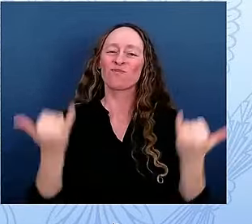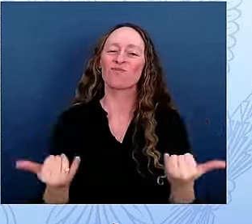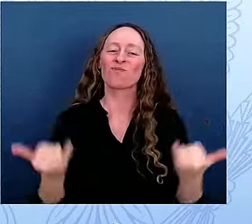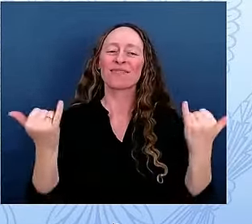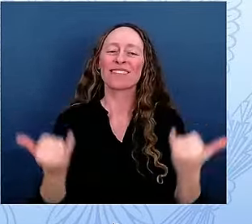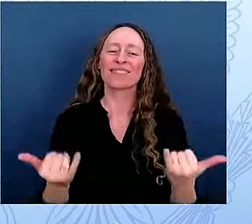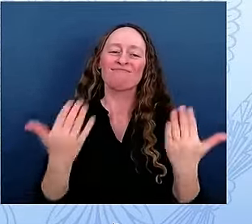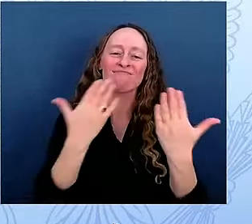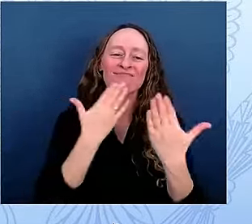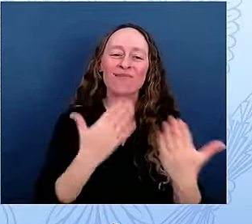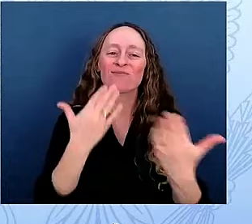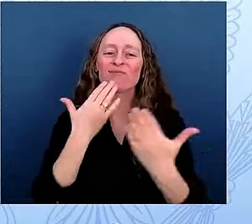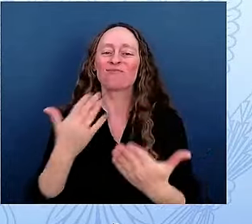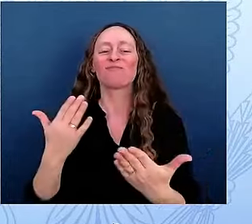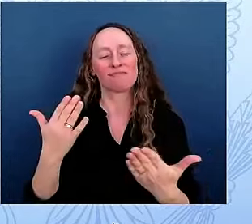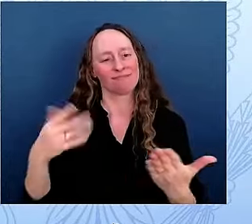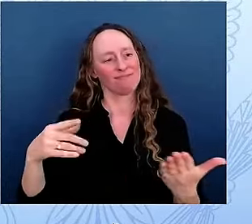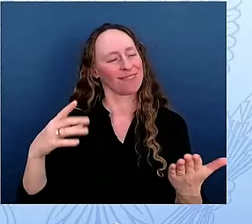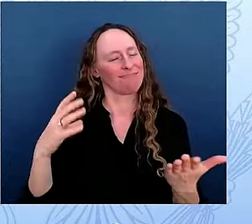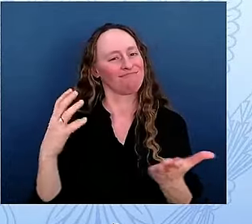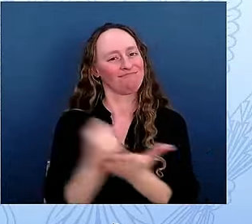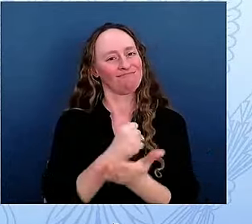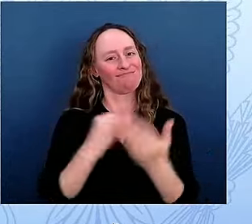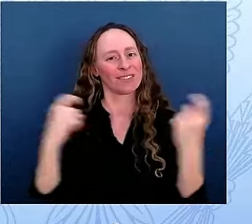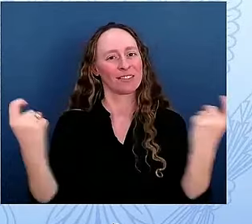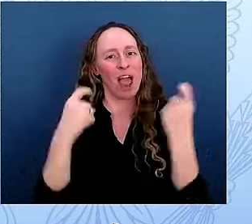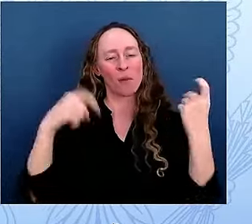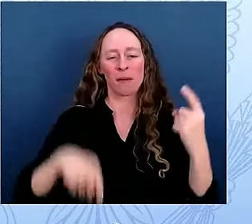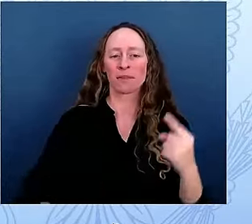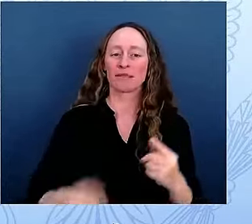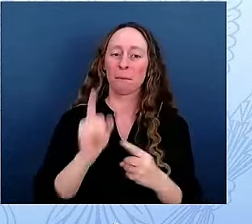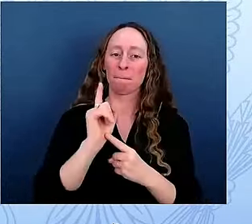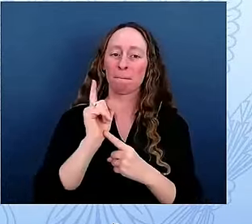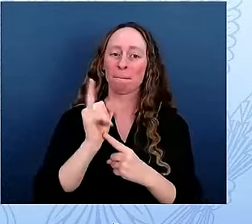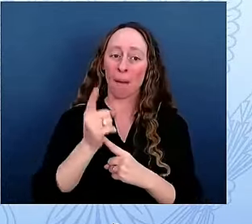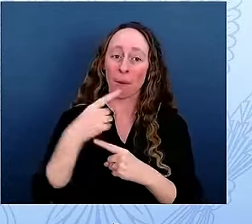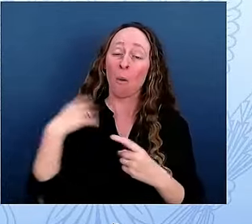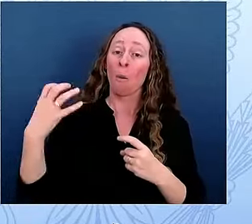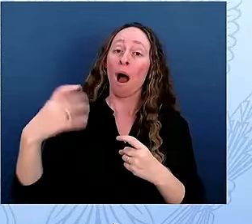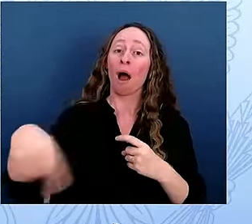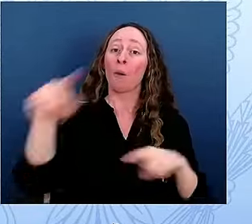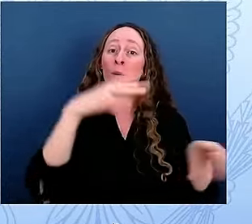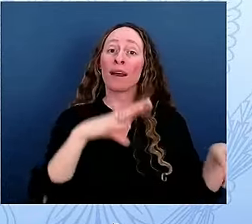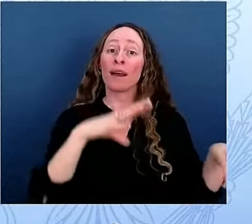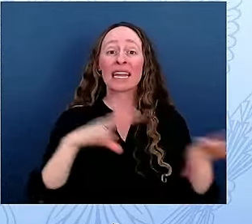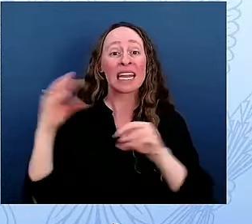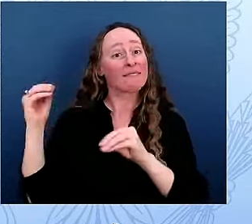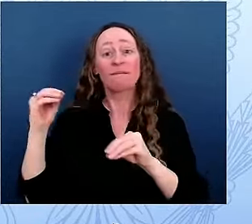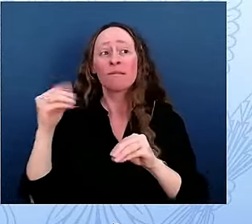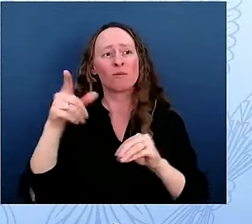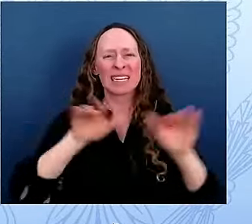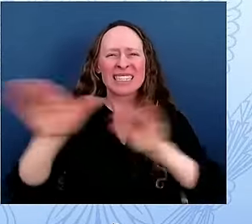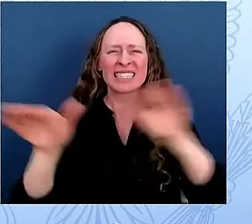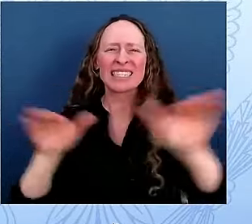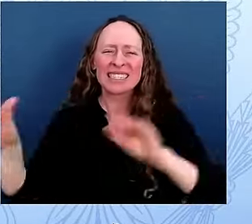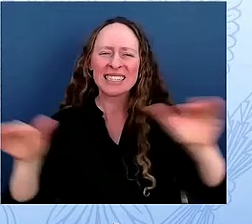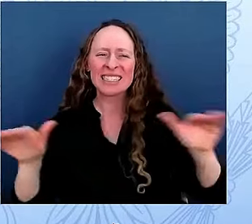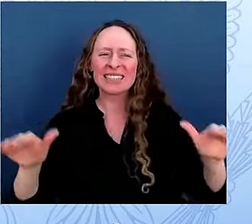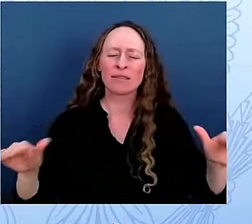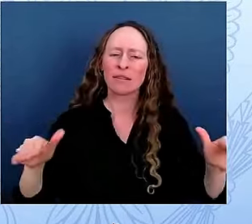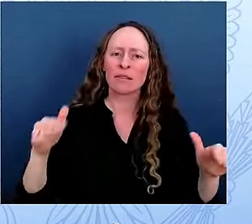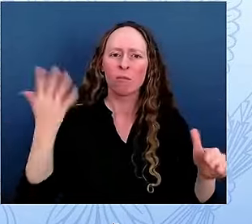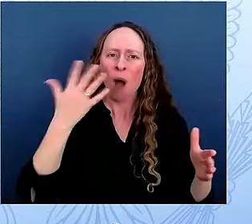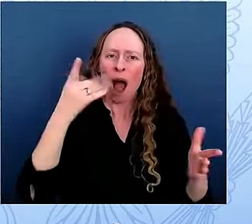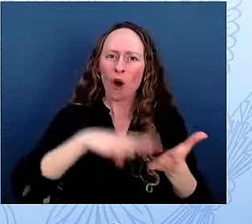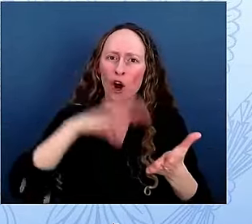And after you leave here, keep telling the world what you learned here today. Keep exploring new parts of our history.